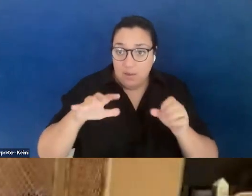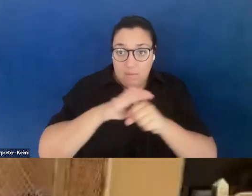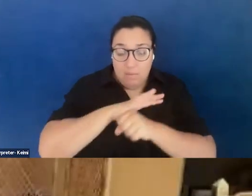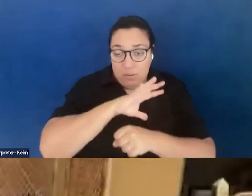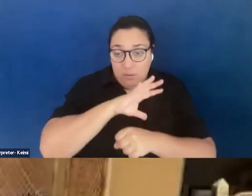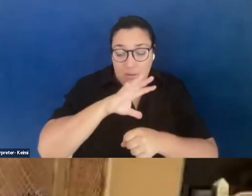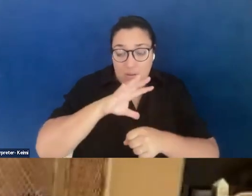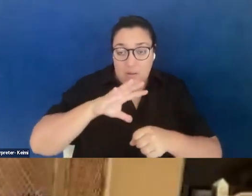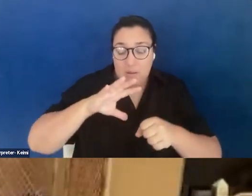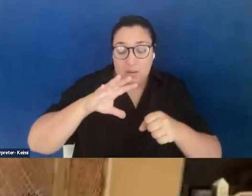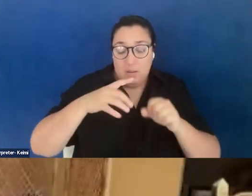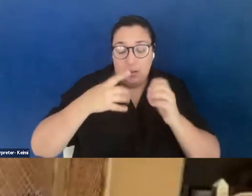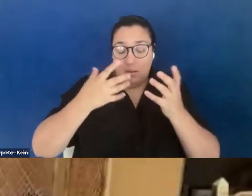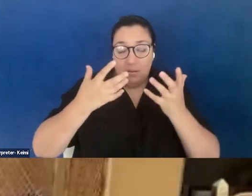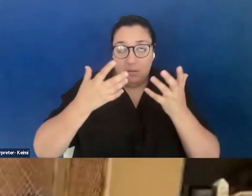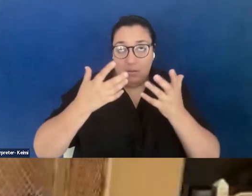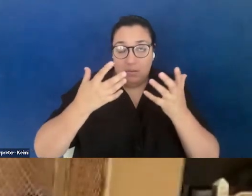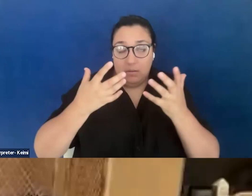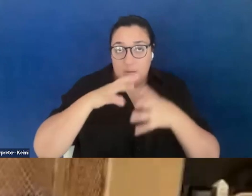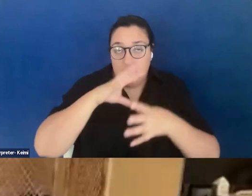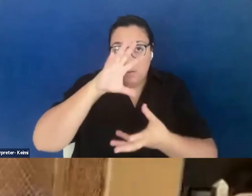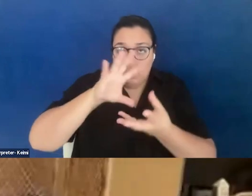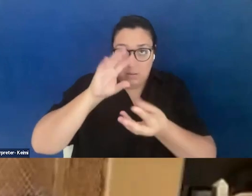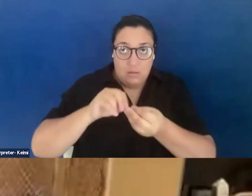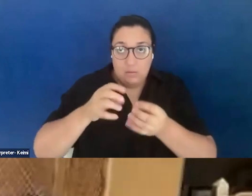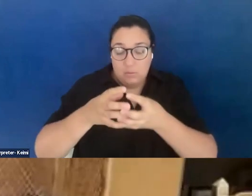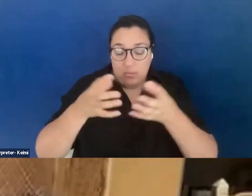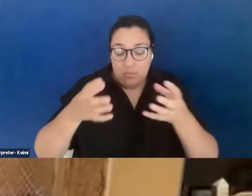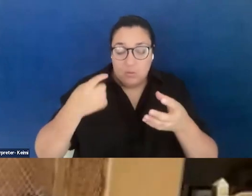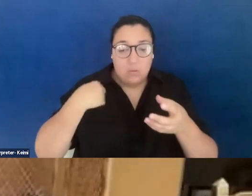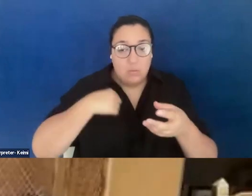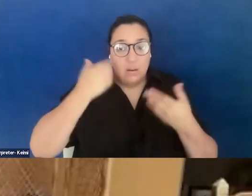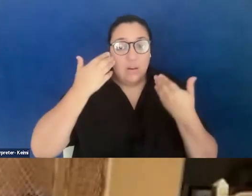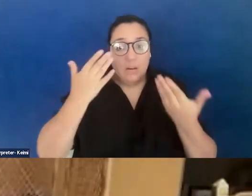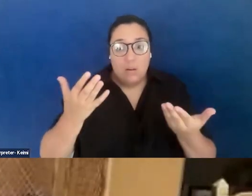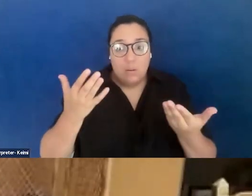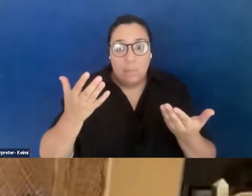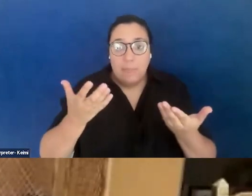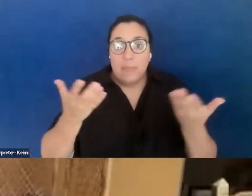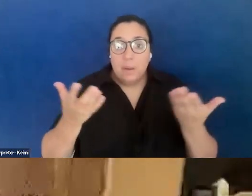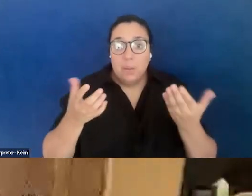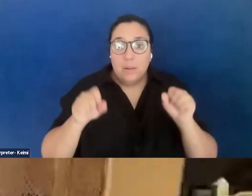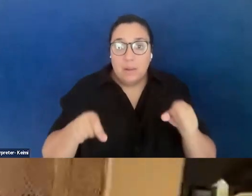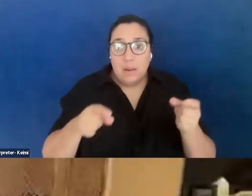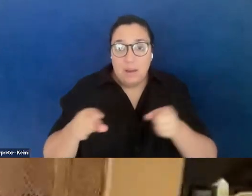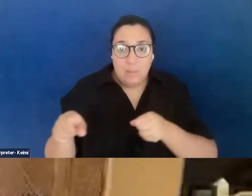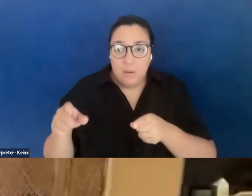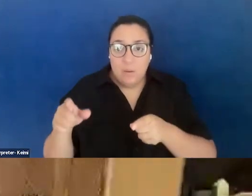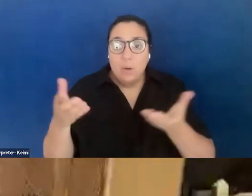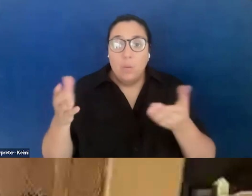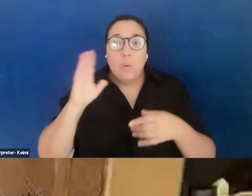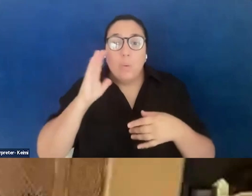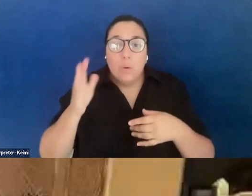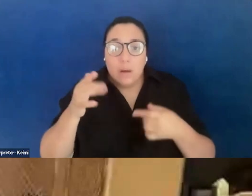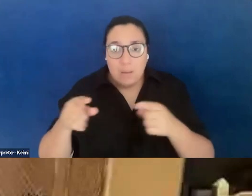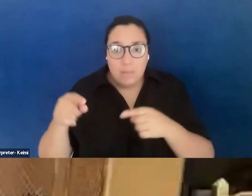about, like, the impetus for this. And I don't think that we knew what could happen, right? What would happen in this event. But